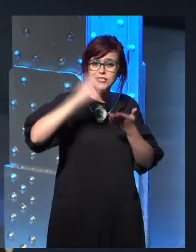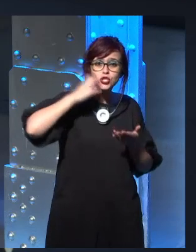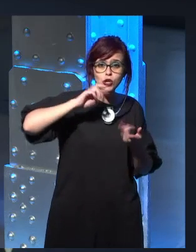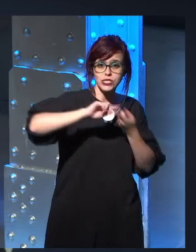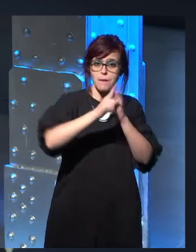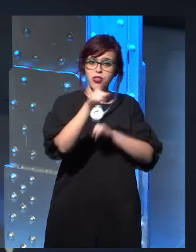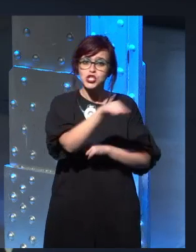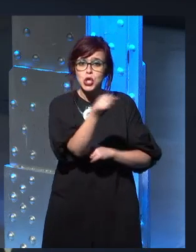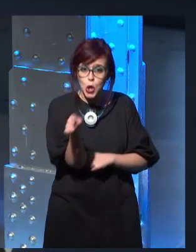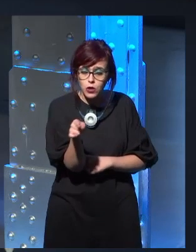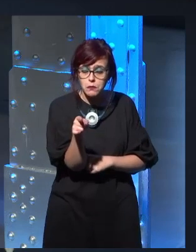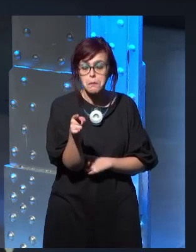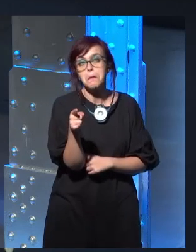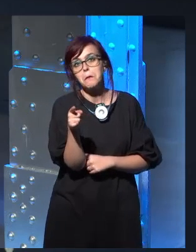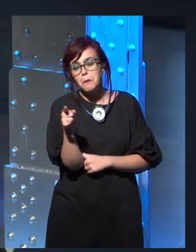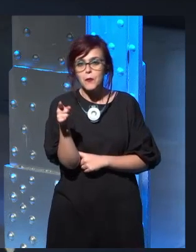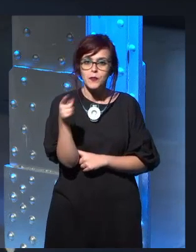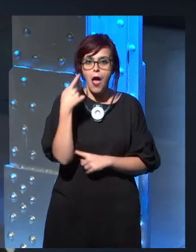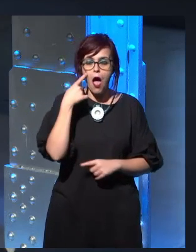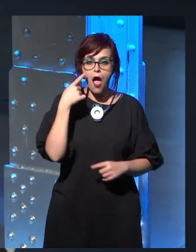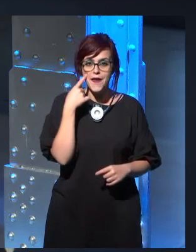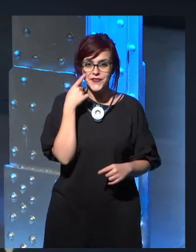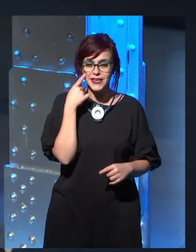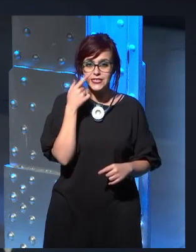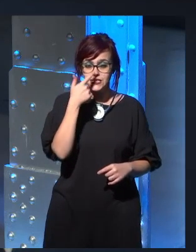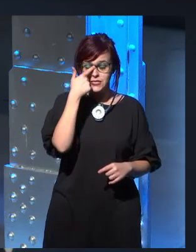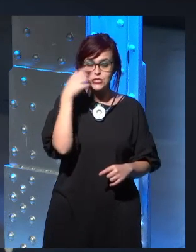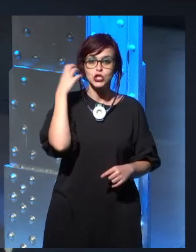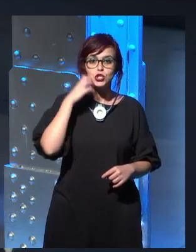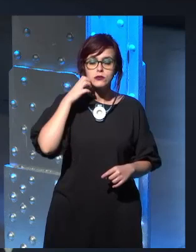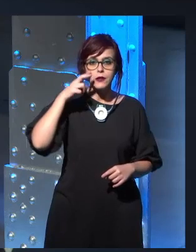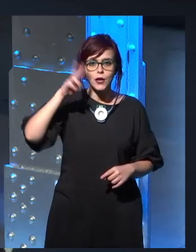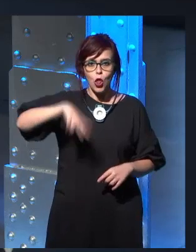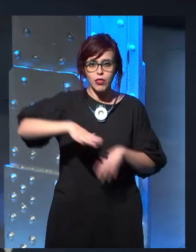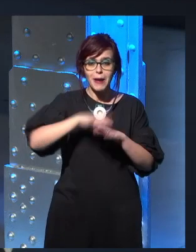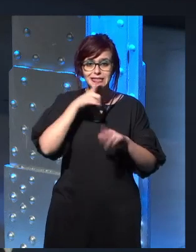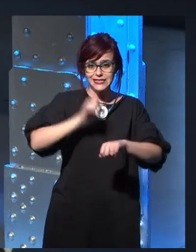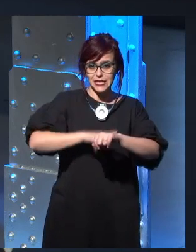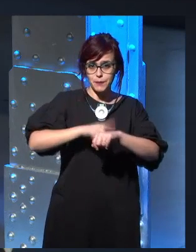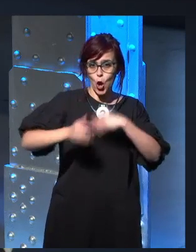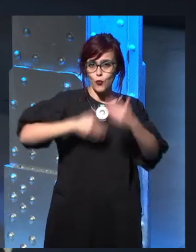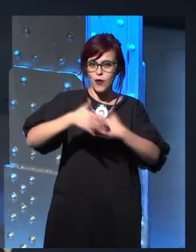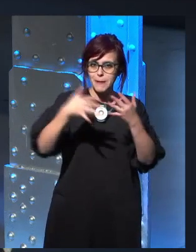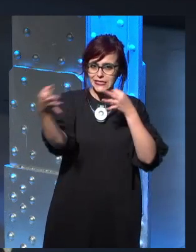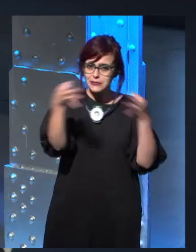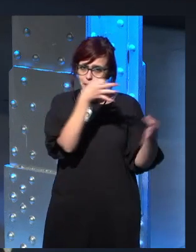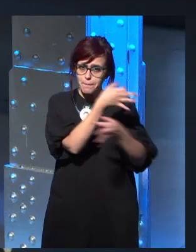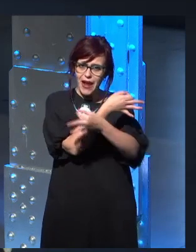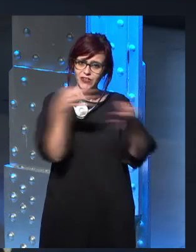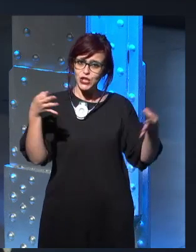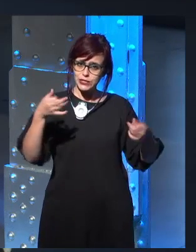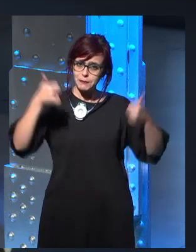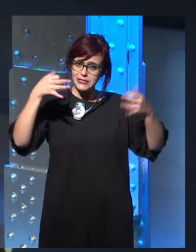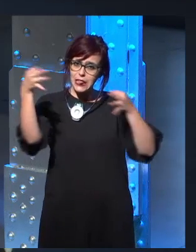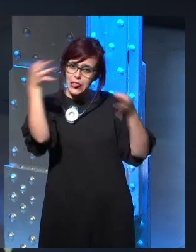If... And I mean, obviously George has said that he's become more of perfectionist over time. And I think he spends more time over his prose, making